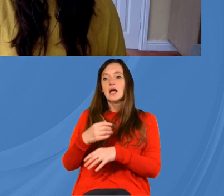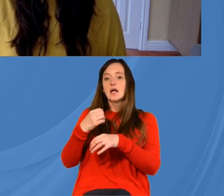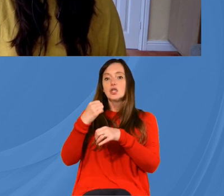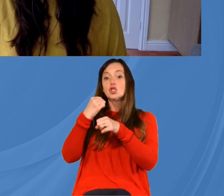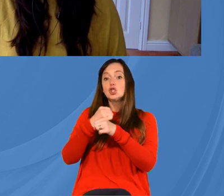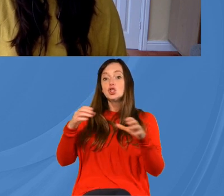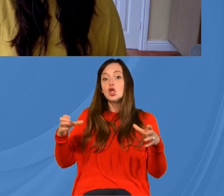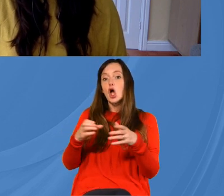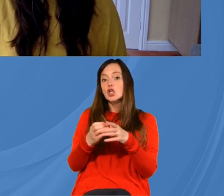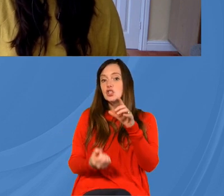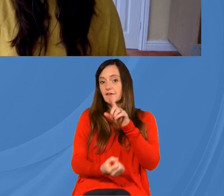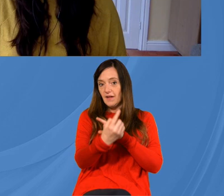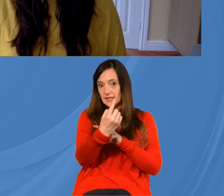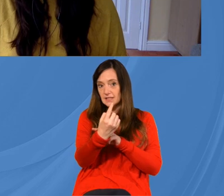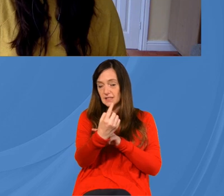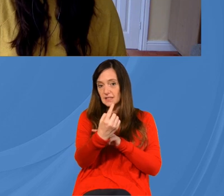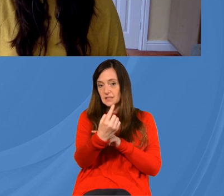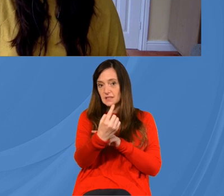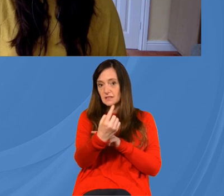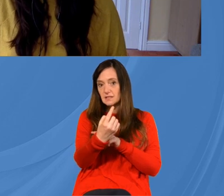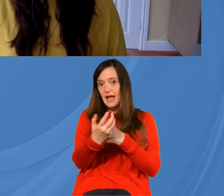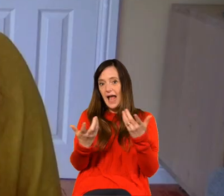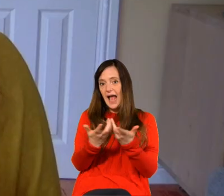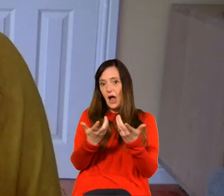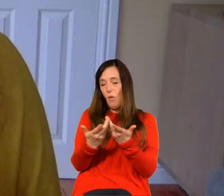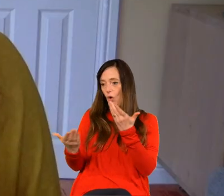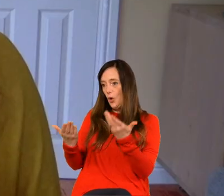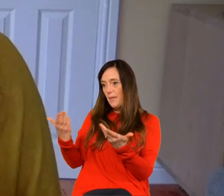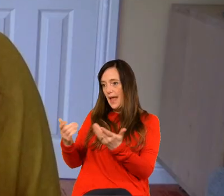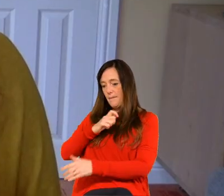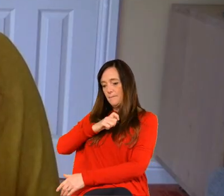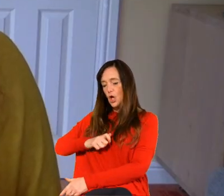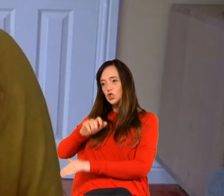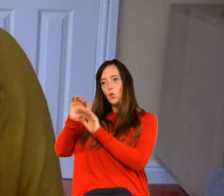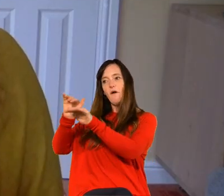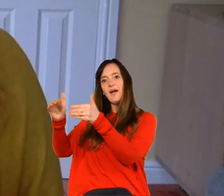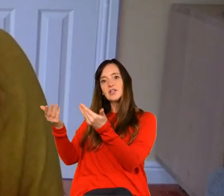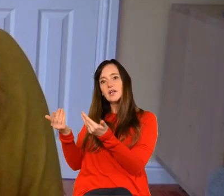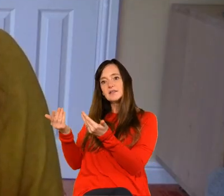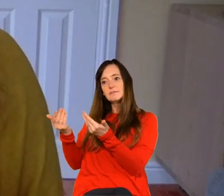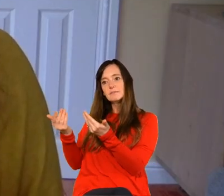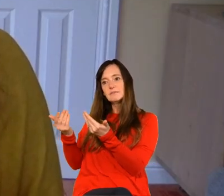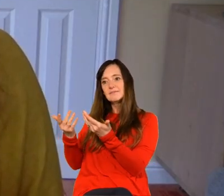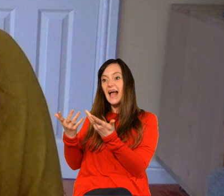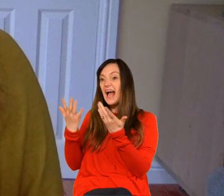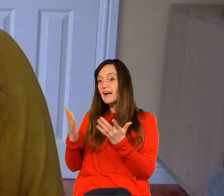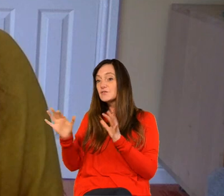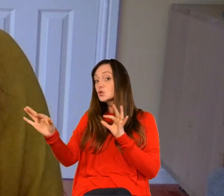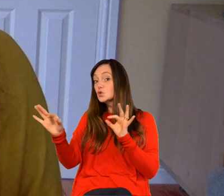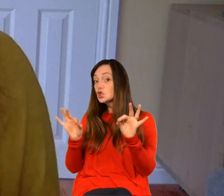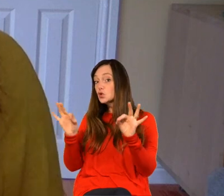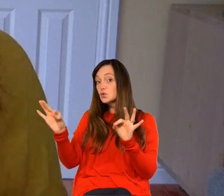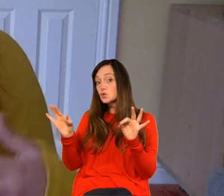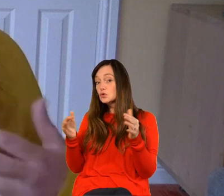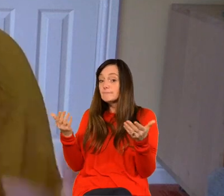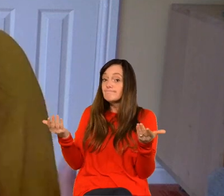evangelism is it an either or what a great question and no i don't think it is an either or